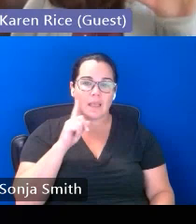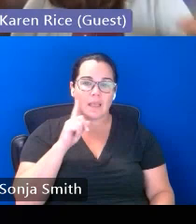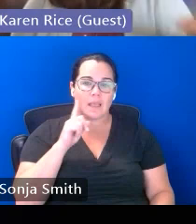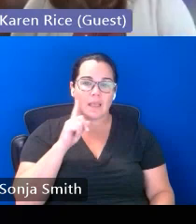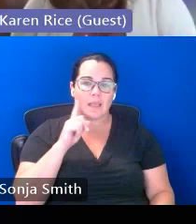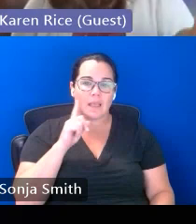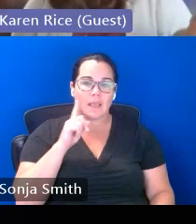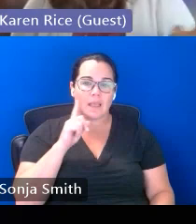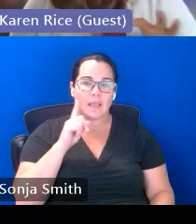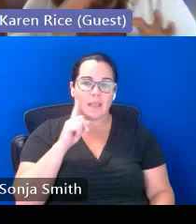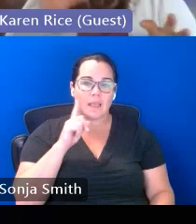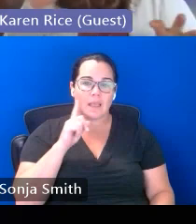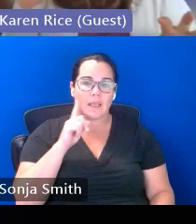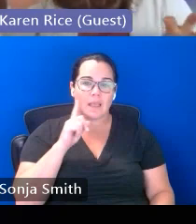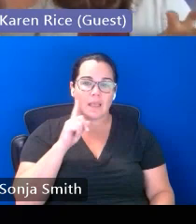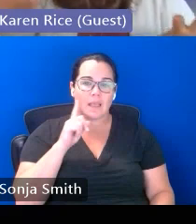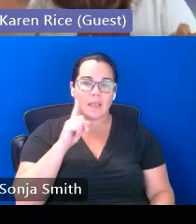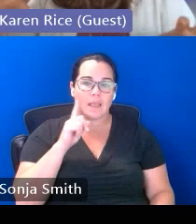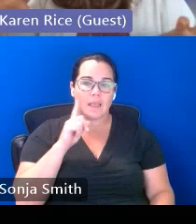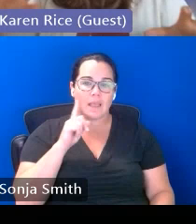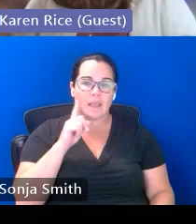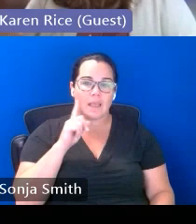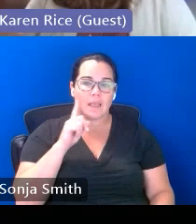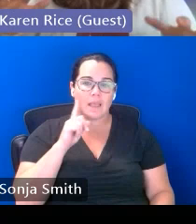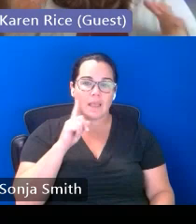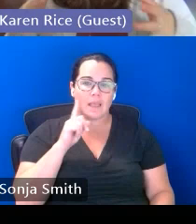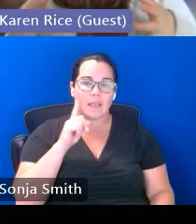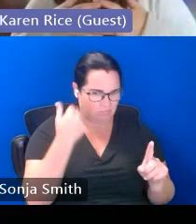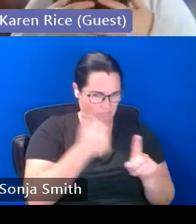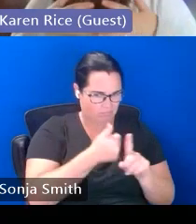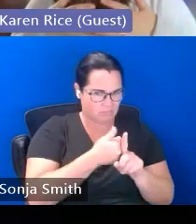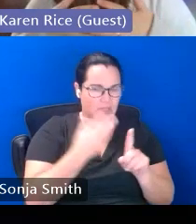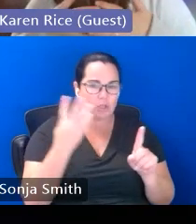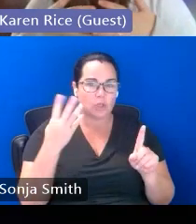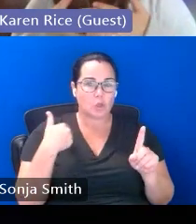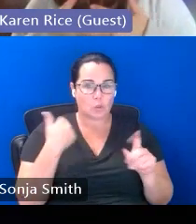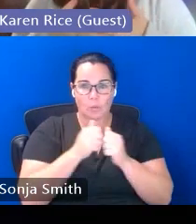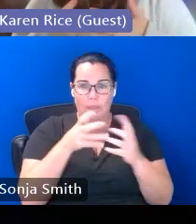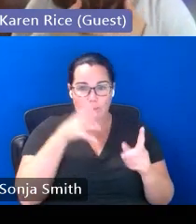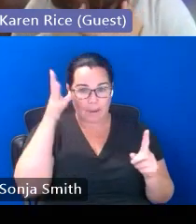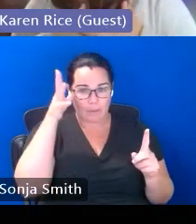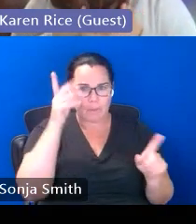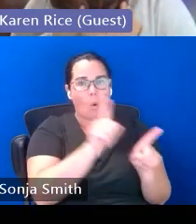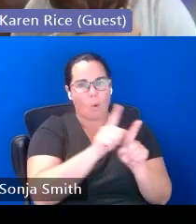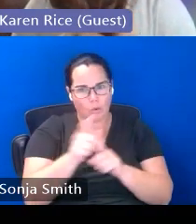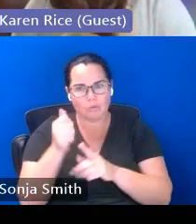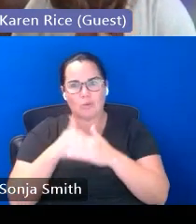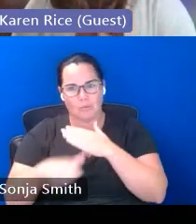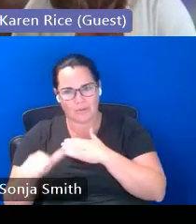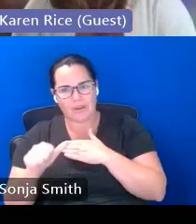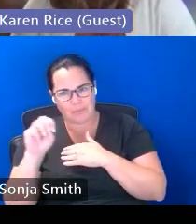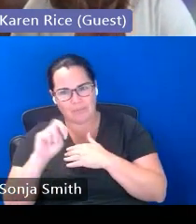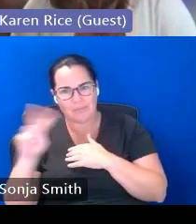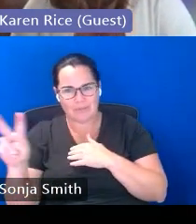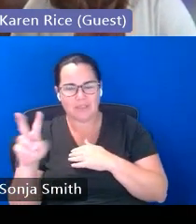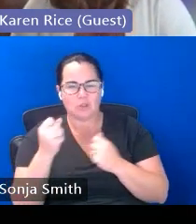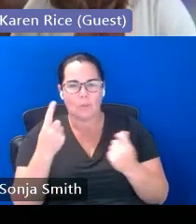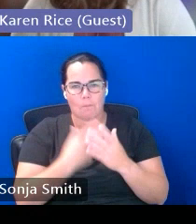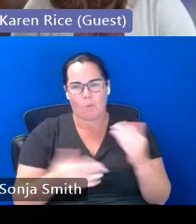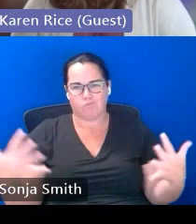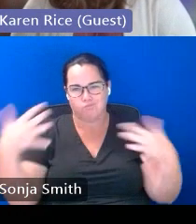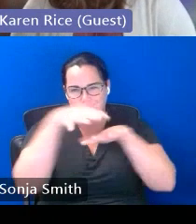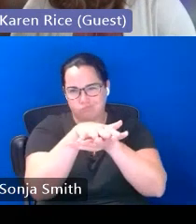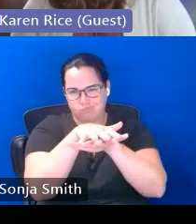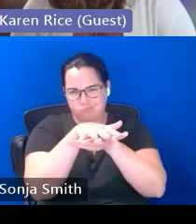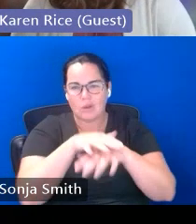from an immigration lens and an unaccompanied youth from mckinney-vento lens so again kind of cross-identified in that situation and